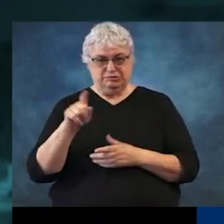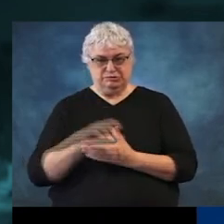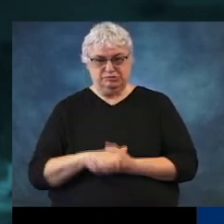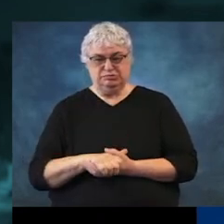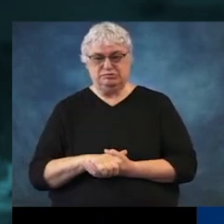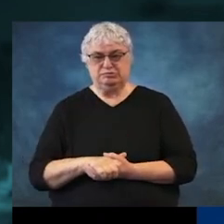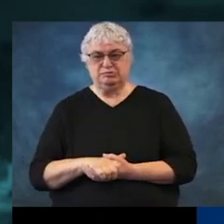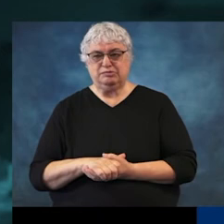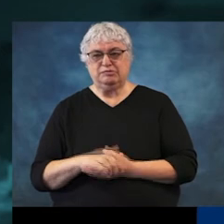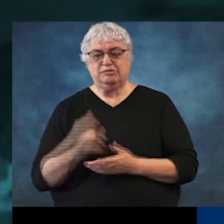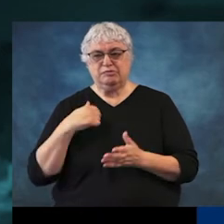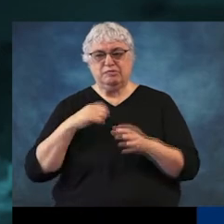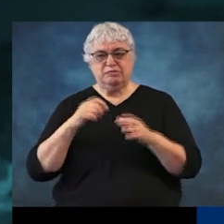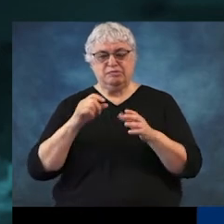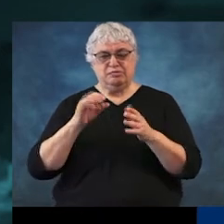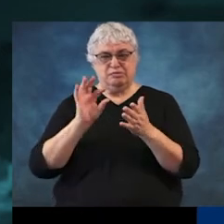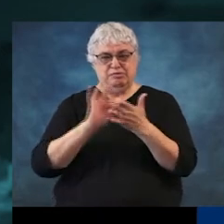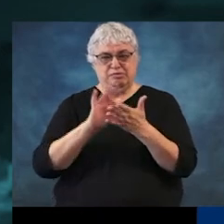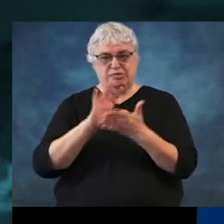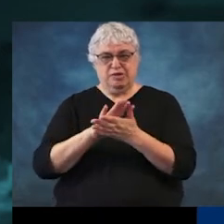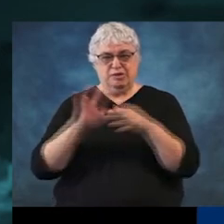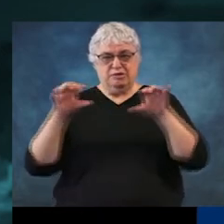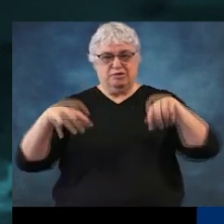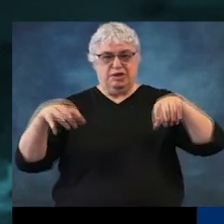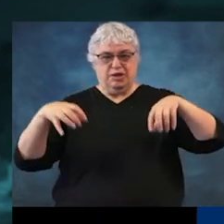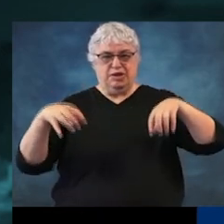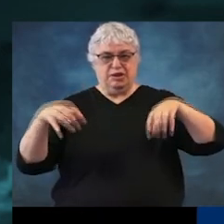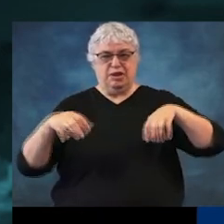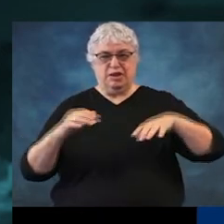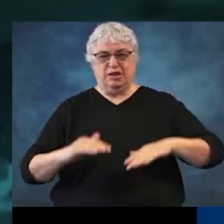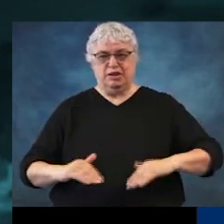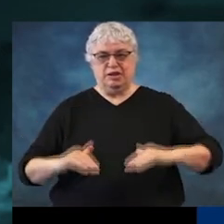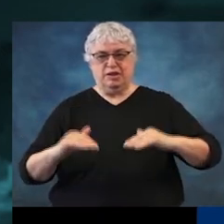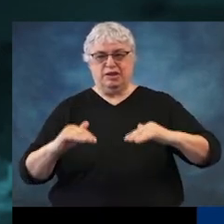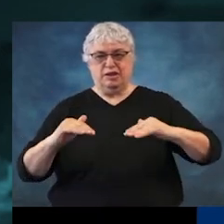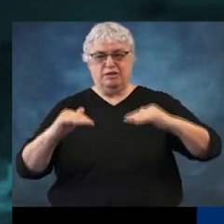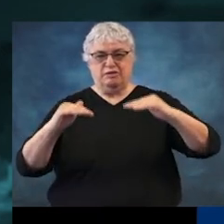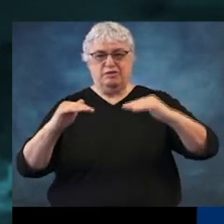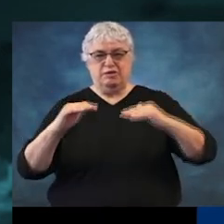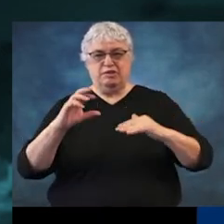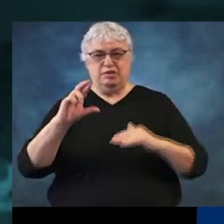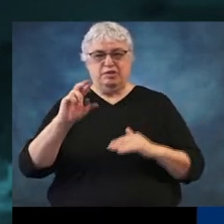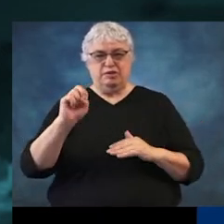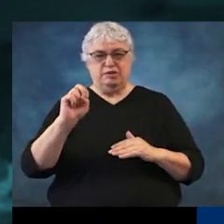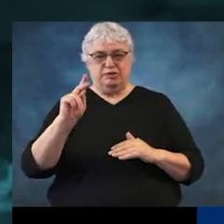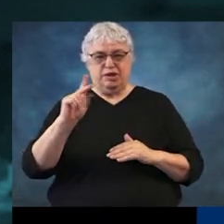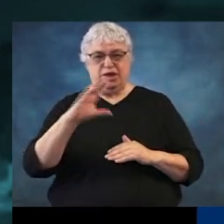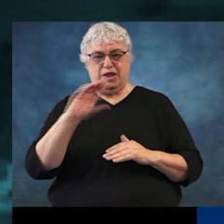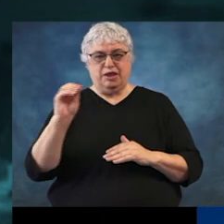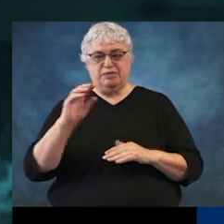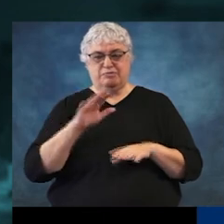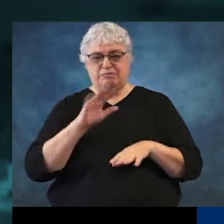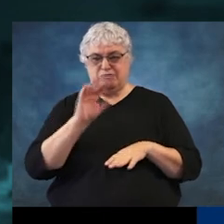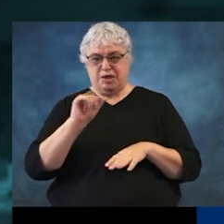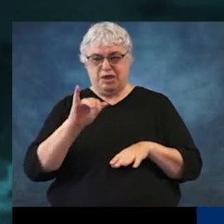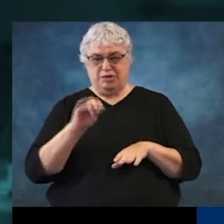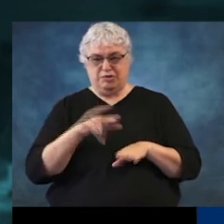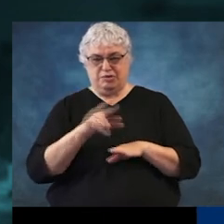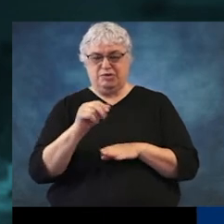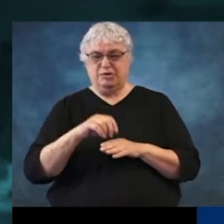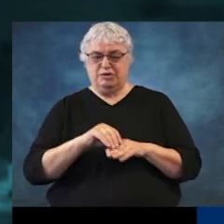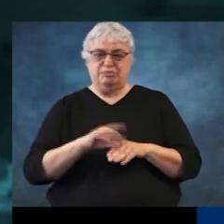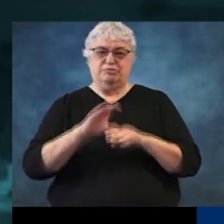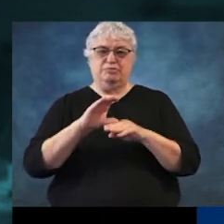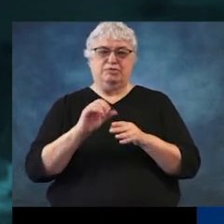areas. And they record rainfall and they also record the level of the creek and the bayou. And so this is really important